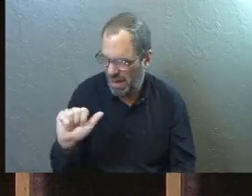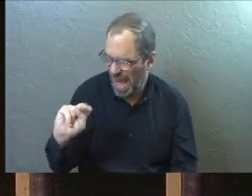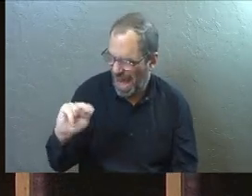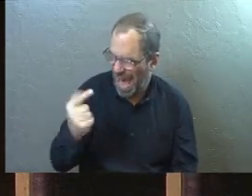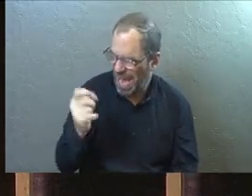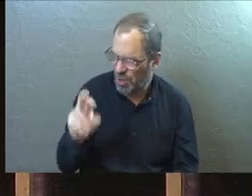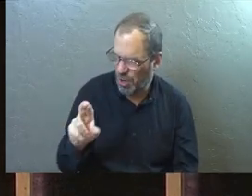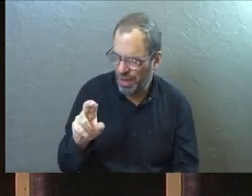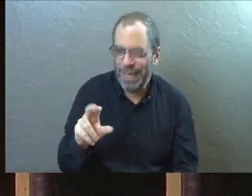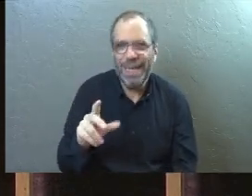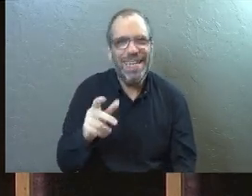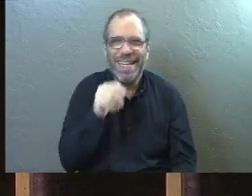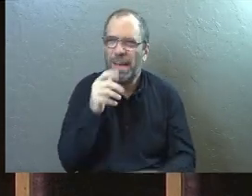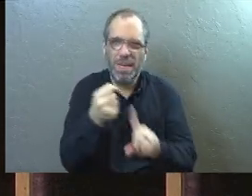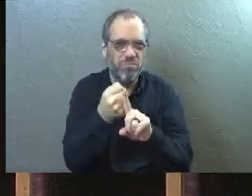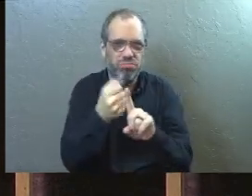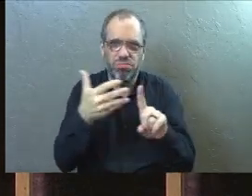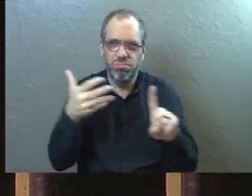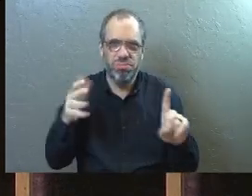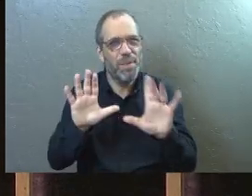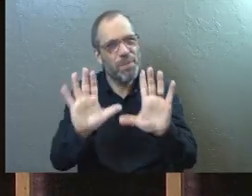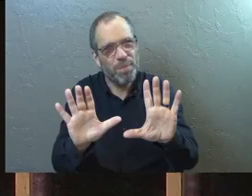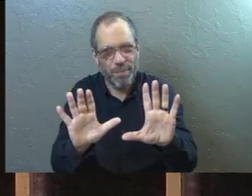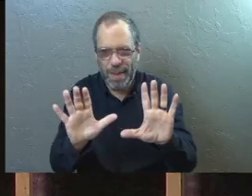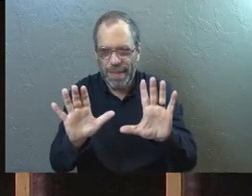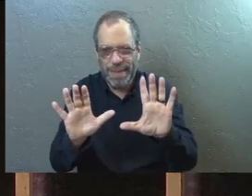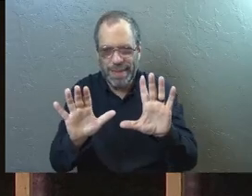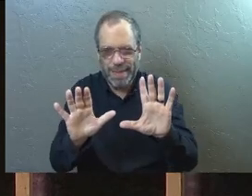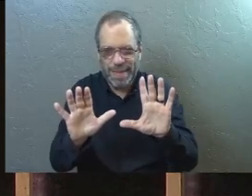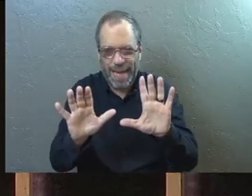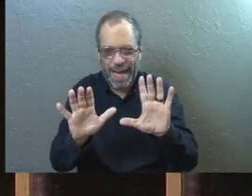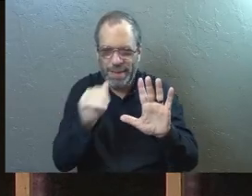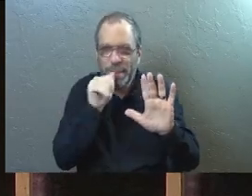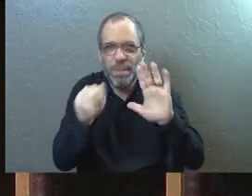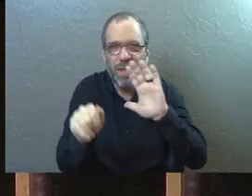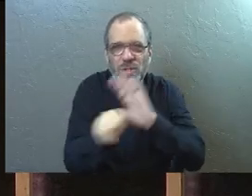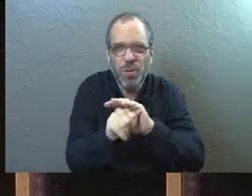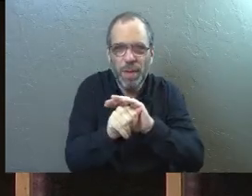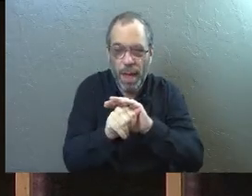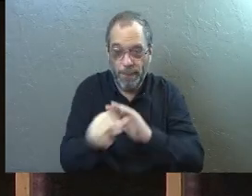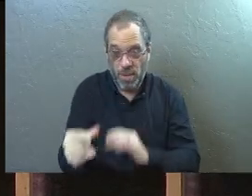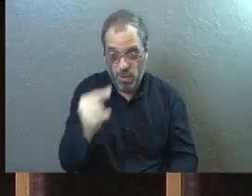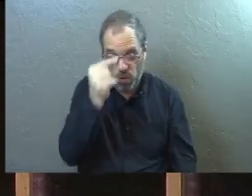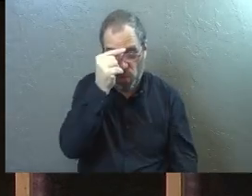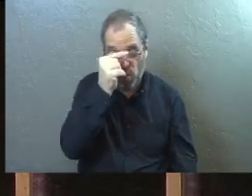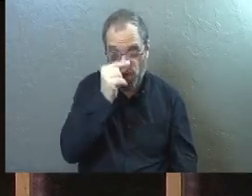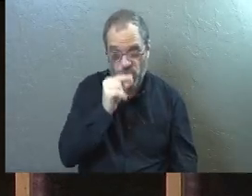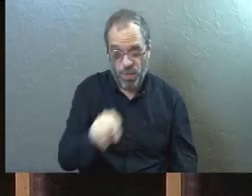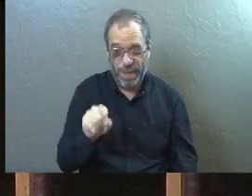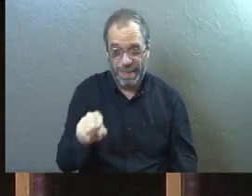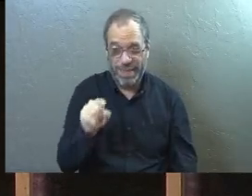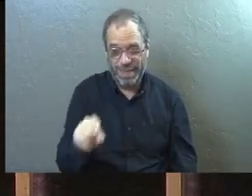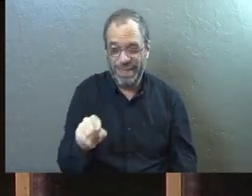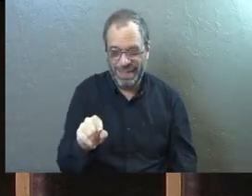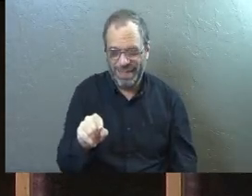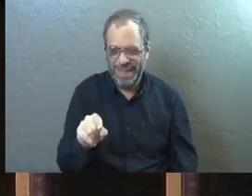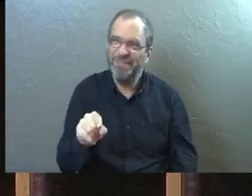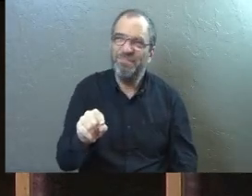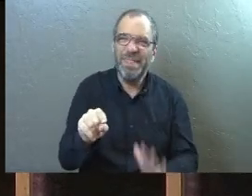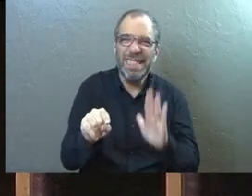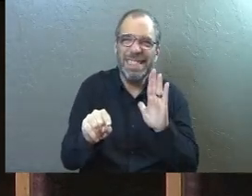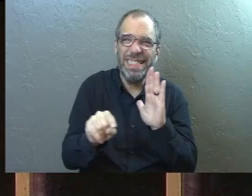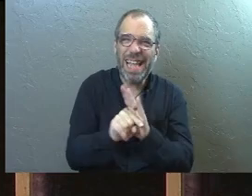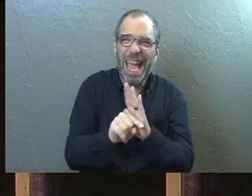there. And I won't try to explain it away to you and take any of the mystery out. The way the Greek, the Greek is kind of a negative